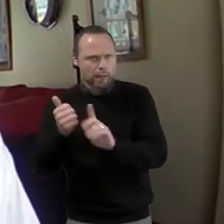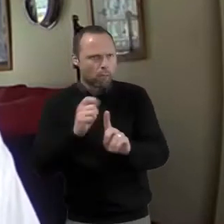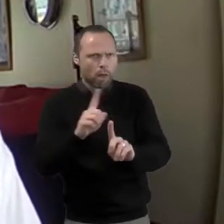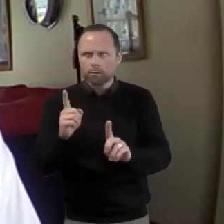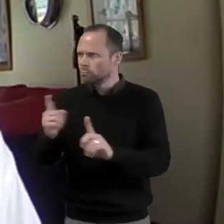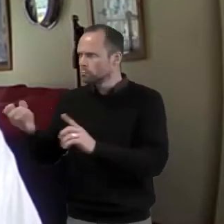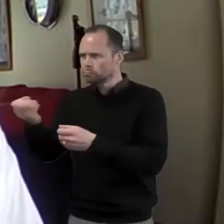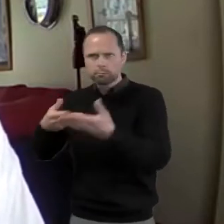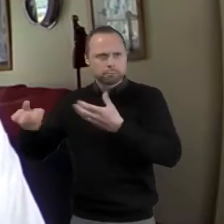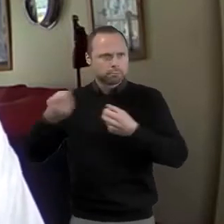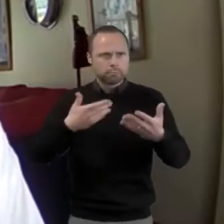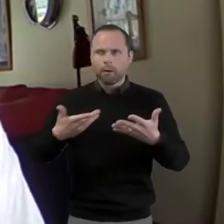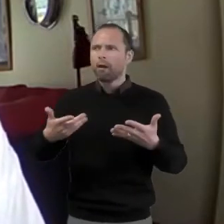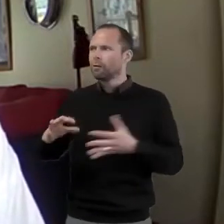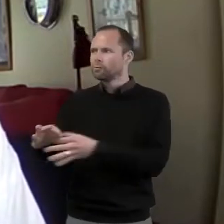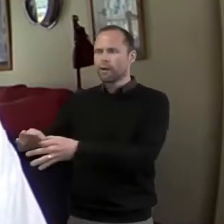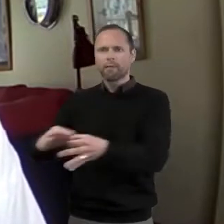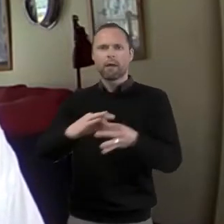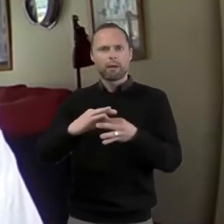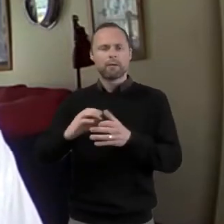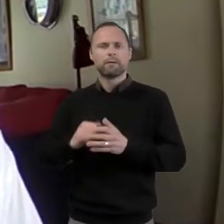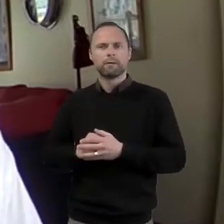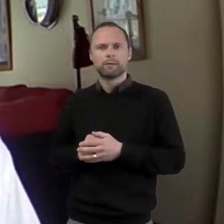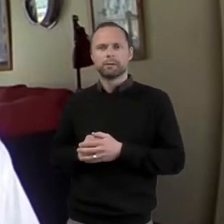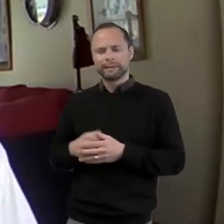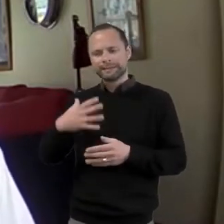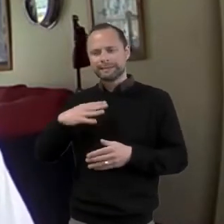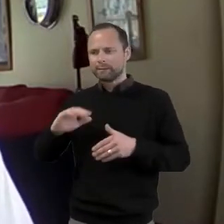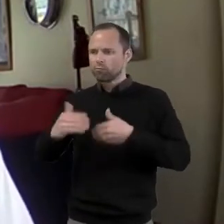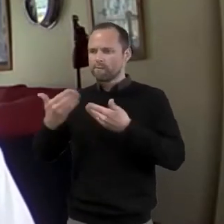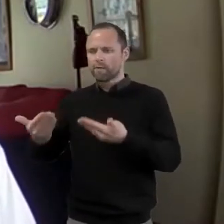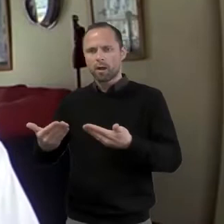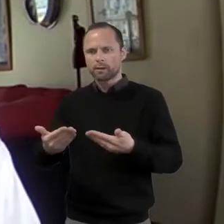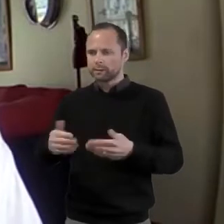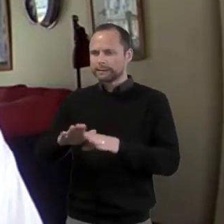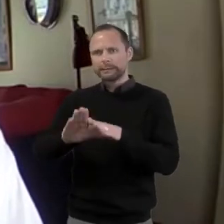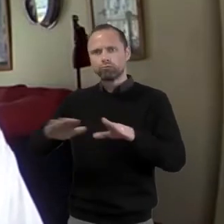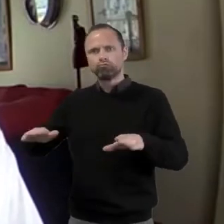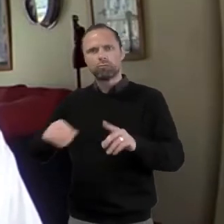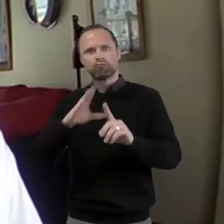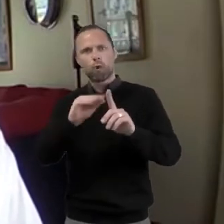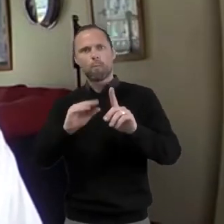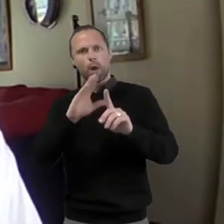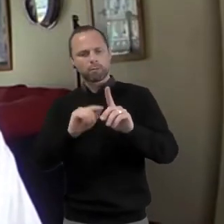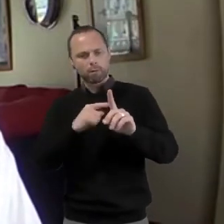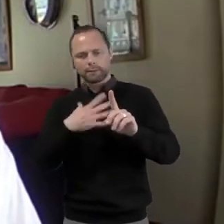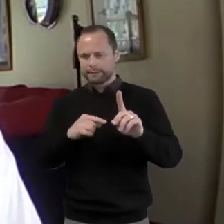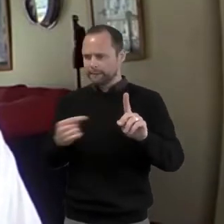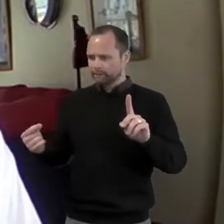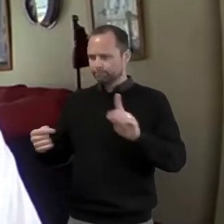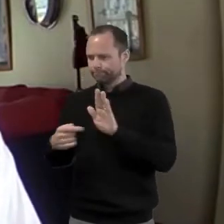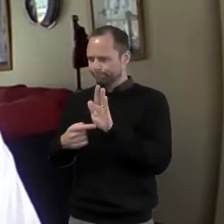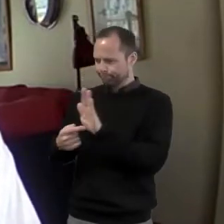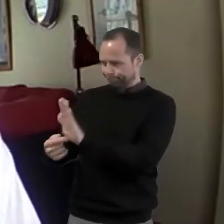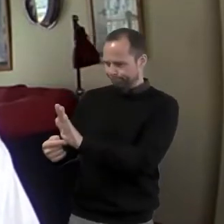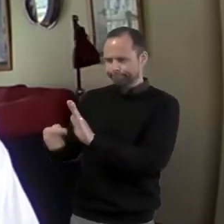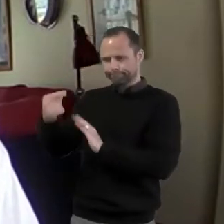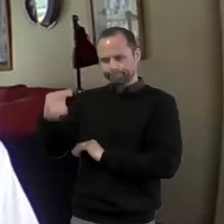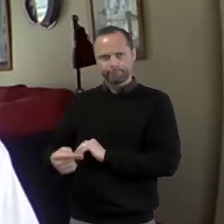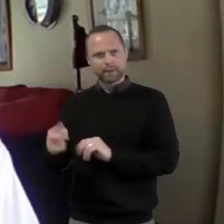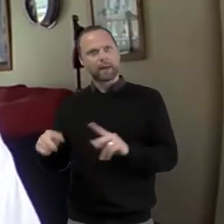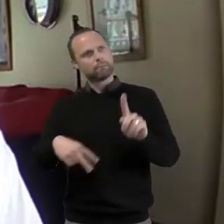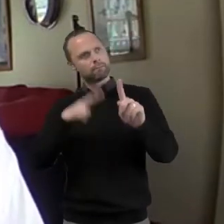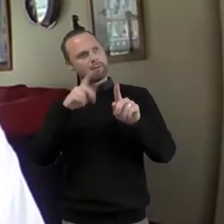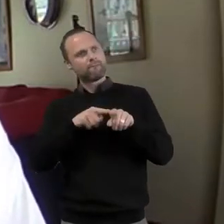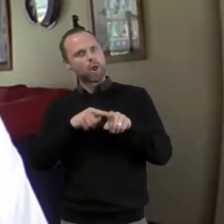role models for the young people and families to see and learn from at different stages of their life and the parenting